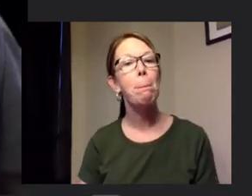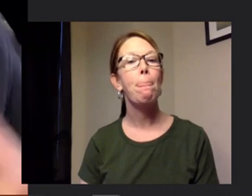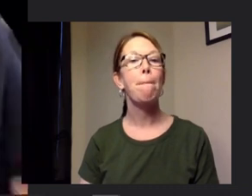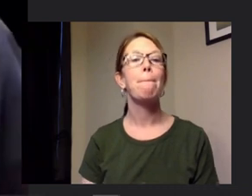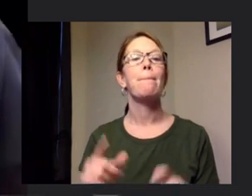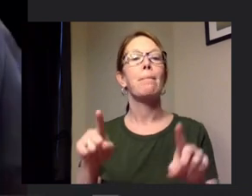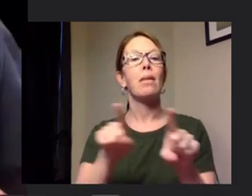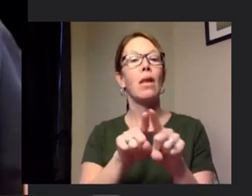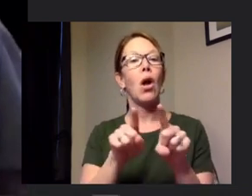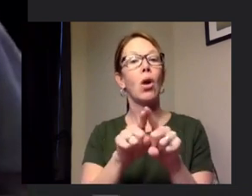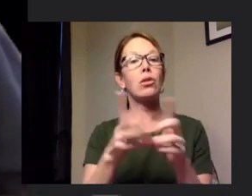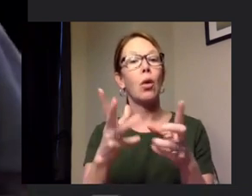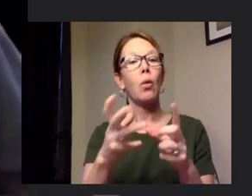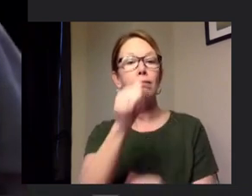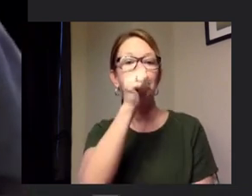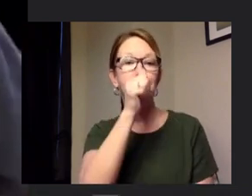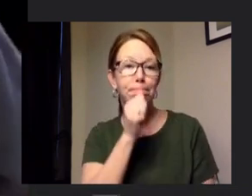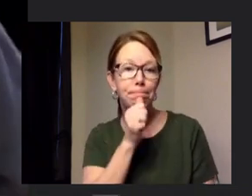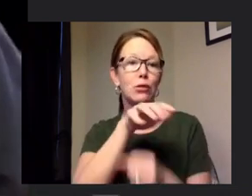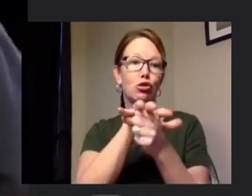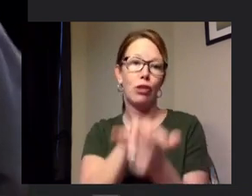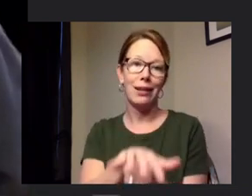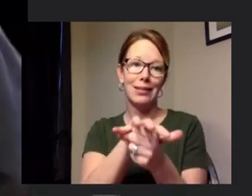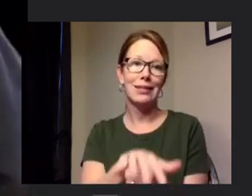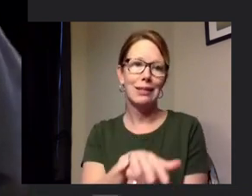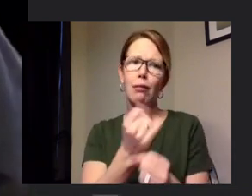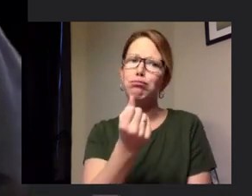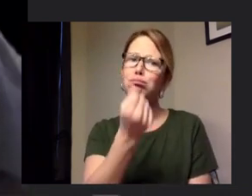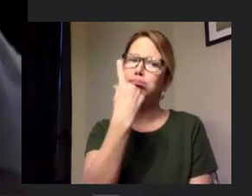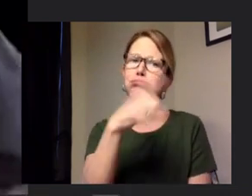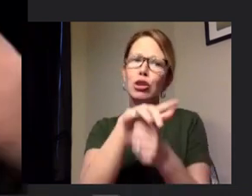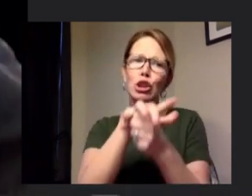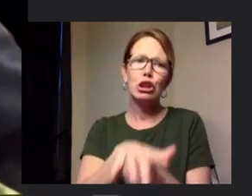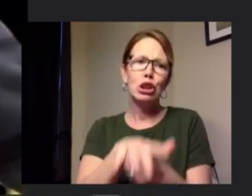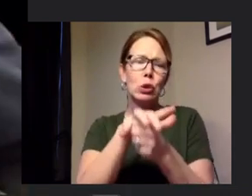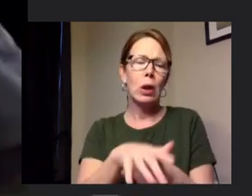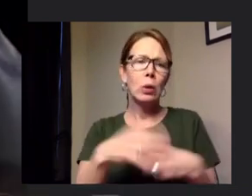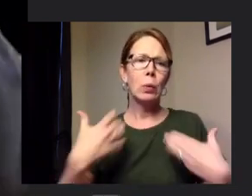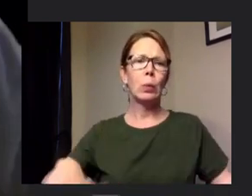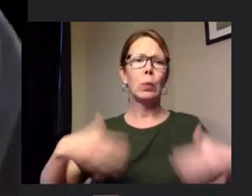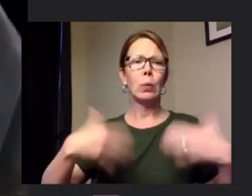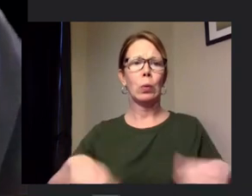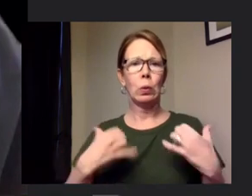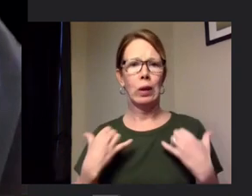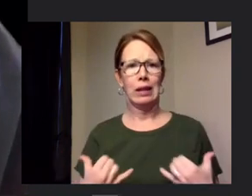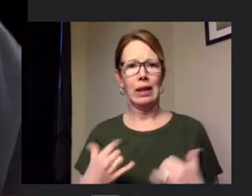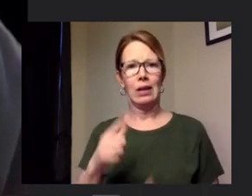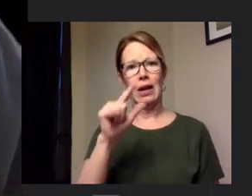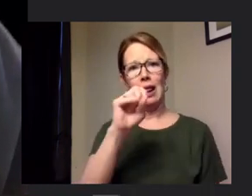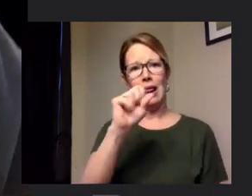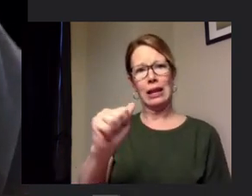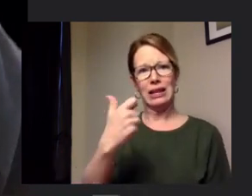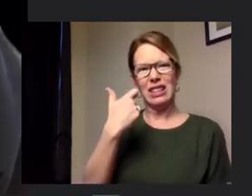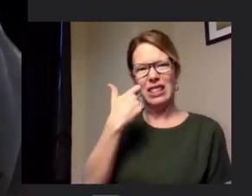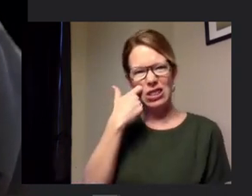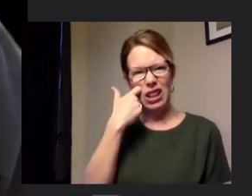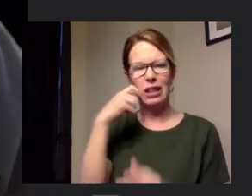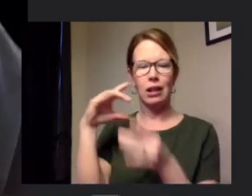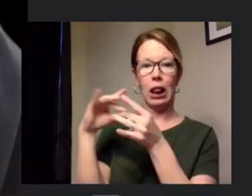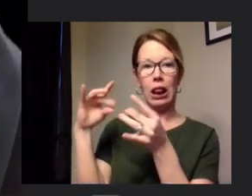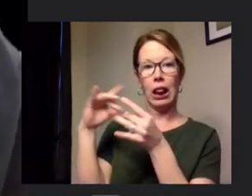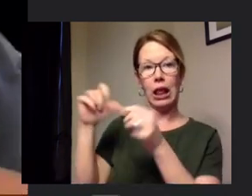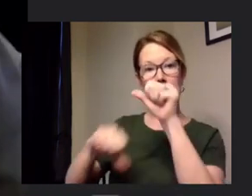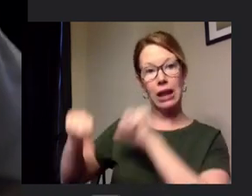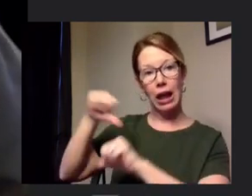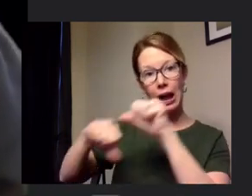talk about coping with some stress there's a lot of stress coming from here you know lisa krieger just spoke about some of the science um